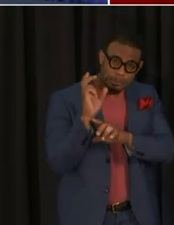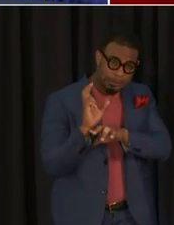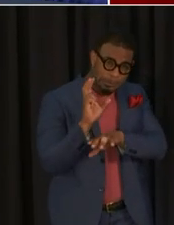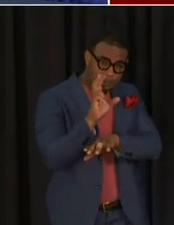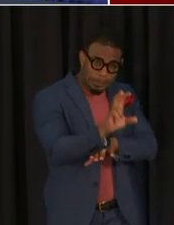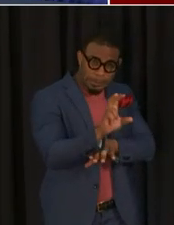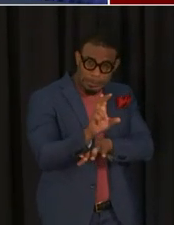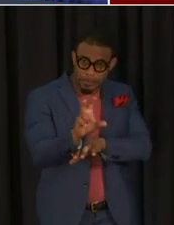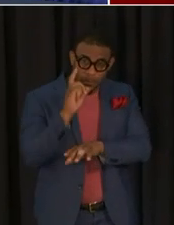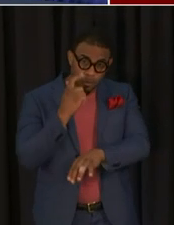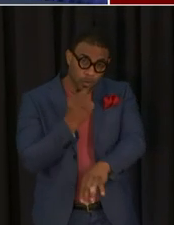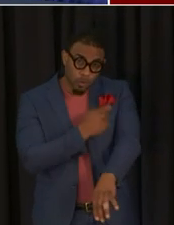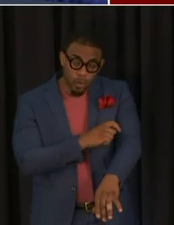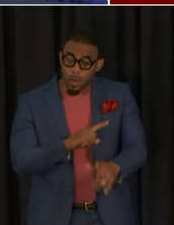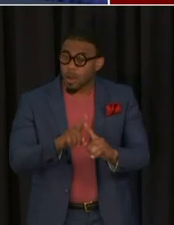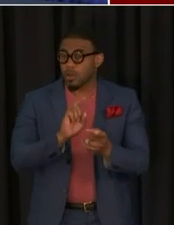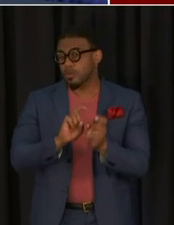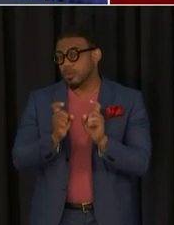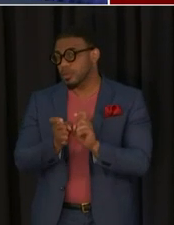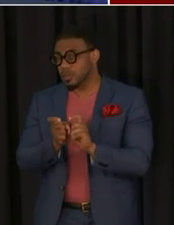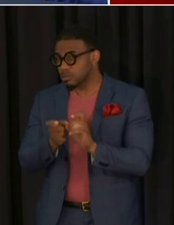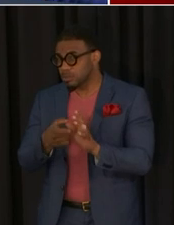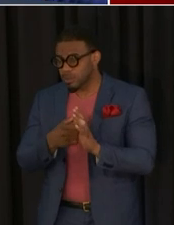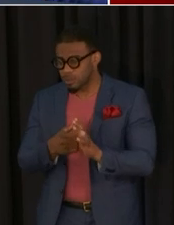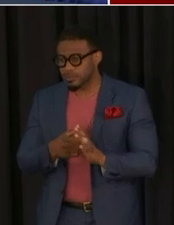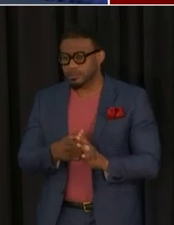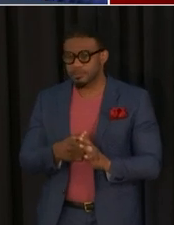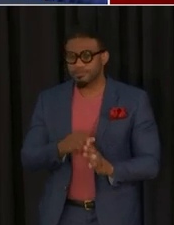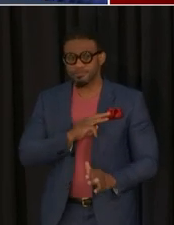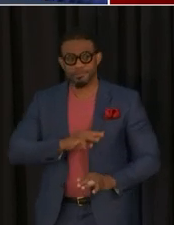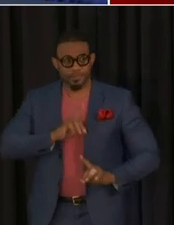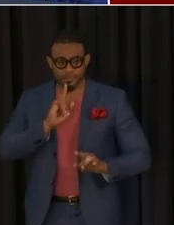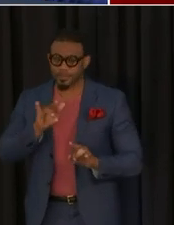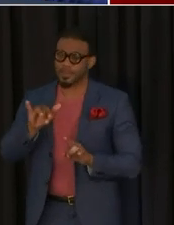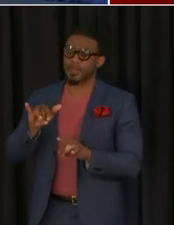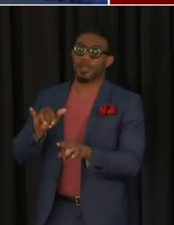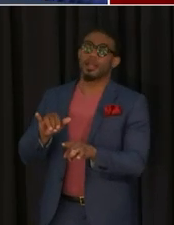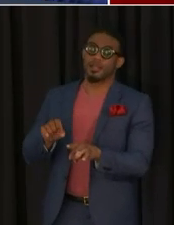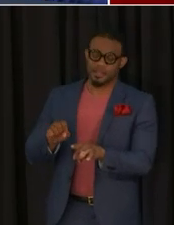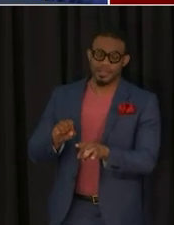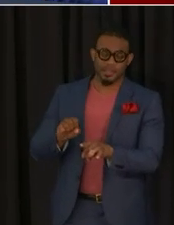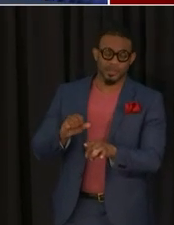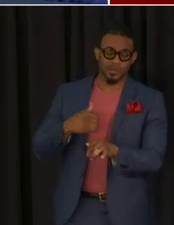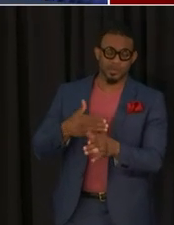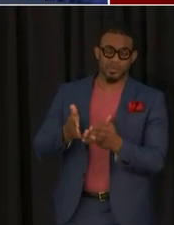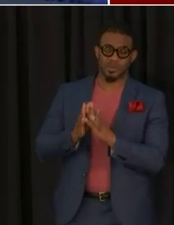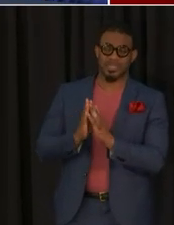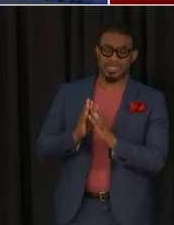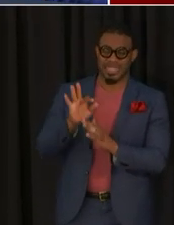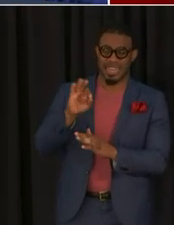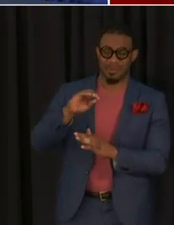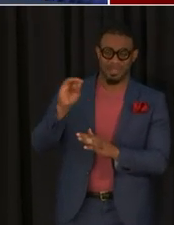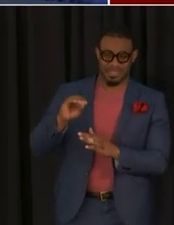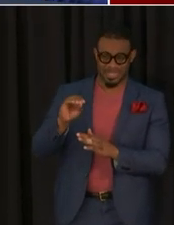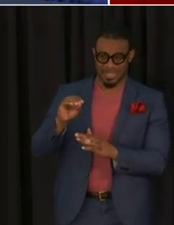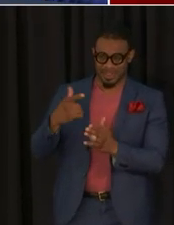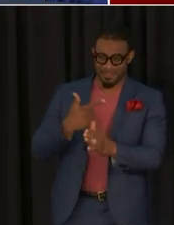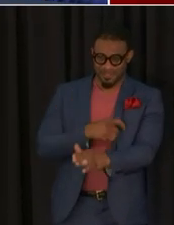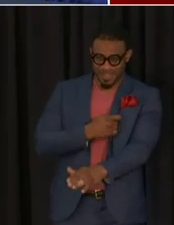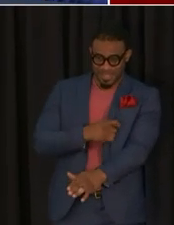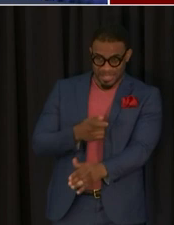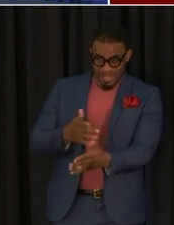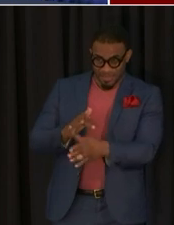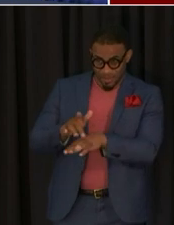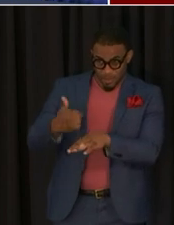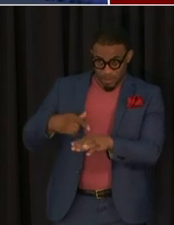allotment or have you changed um given demand yeah last week we requested 93 percent of the vaccine that was